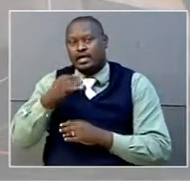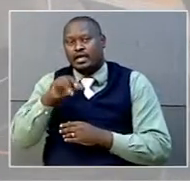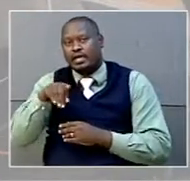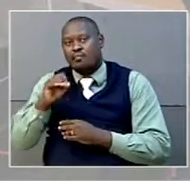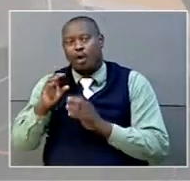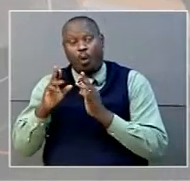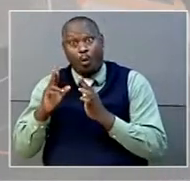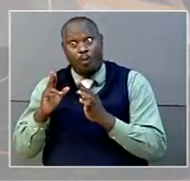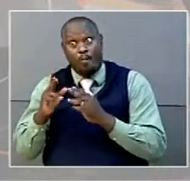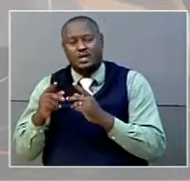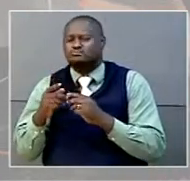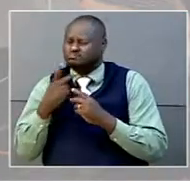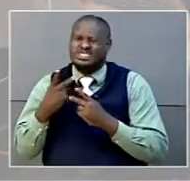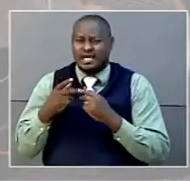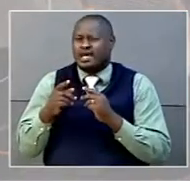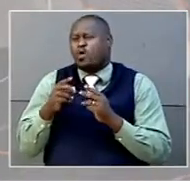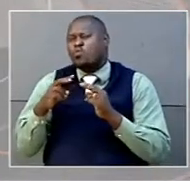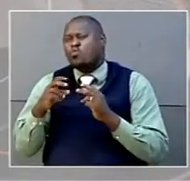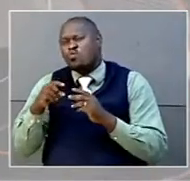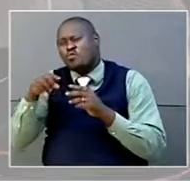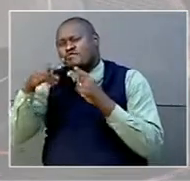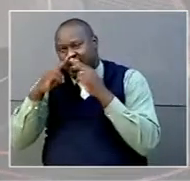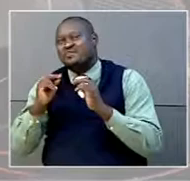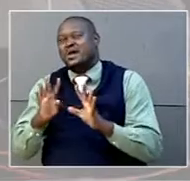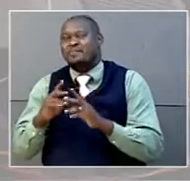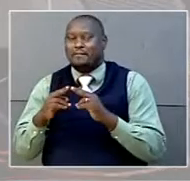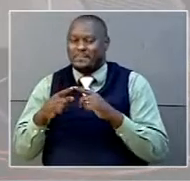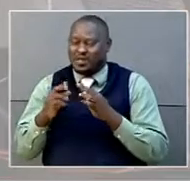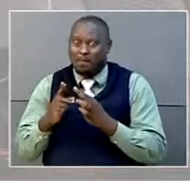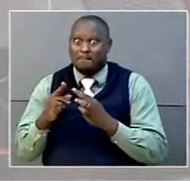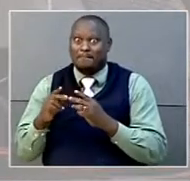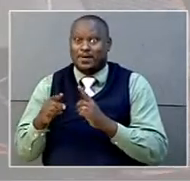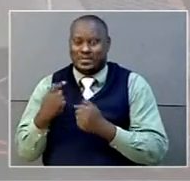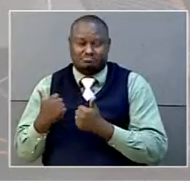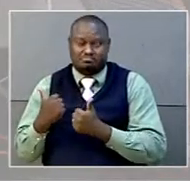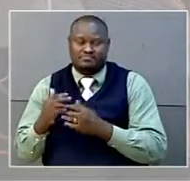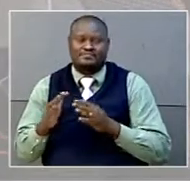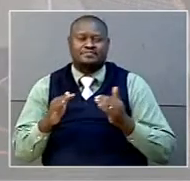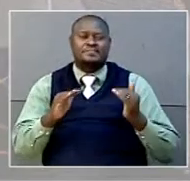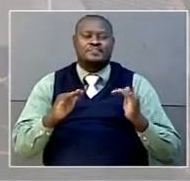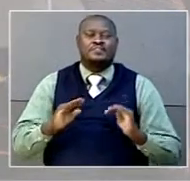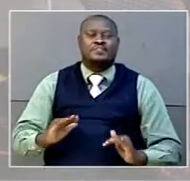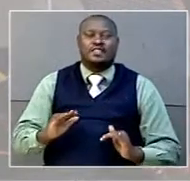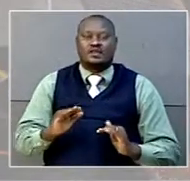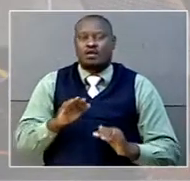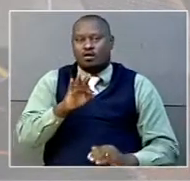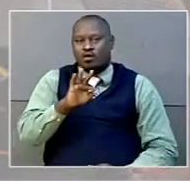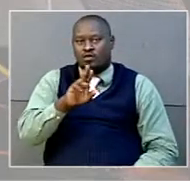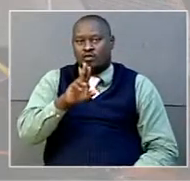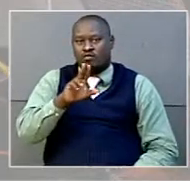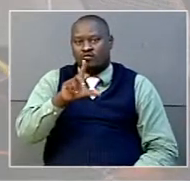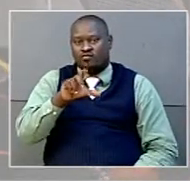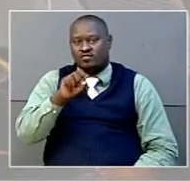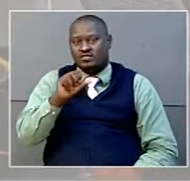match as they have not been able to qualify for the finals. Now, the National Futsal Super League resumes